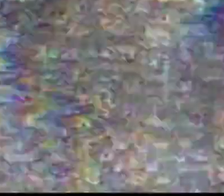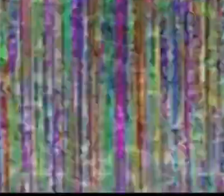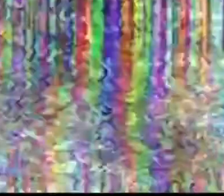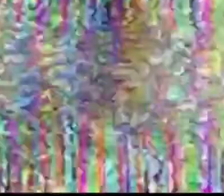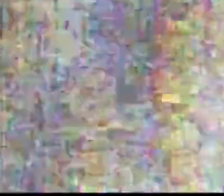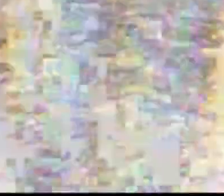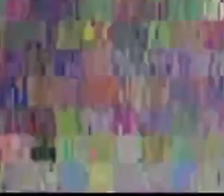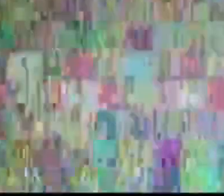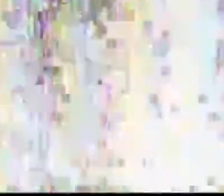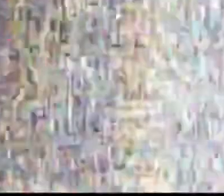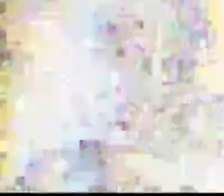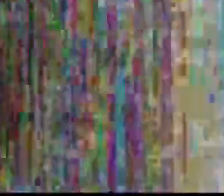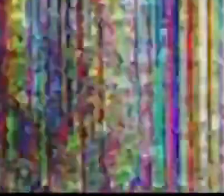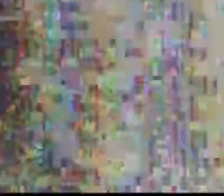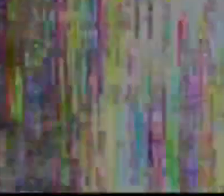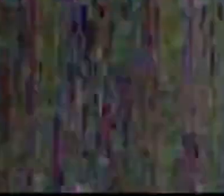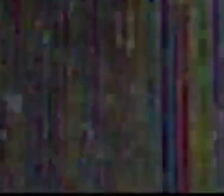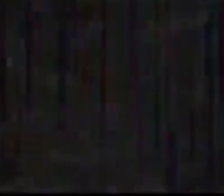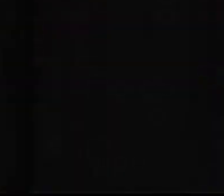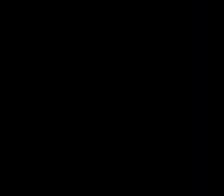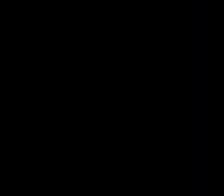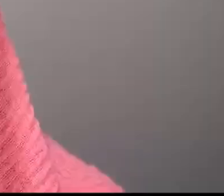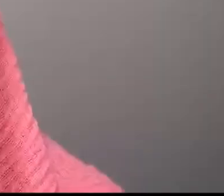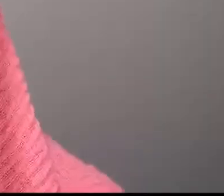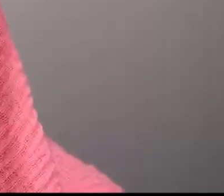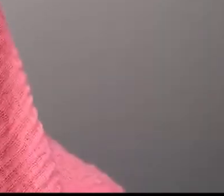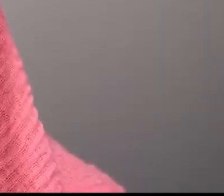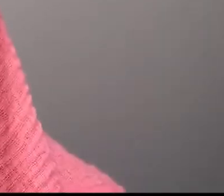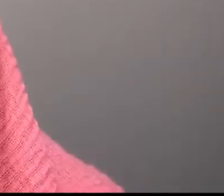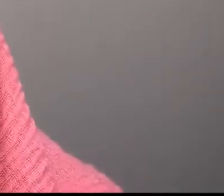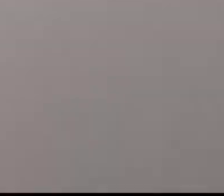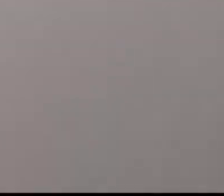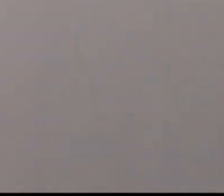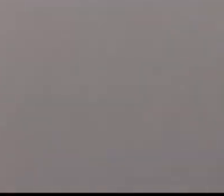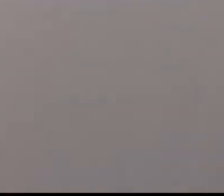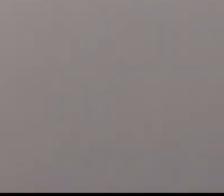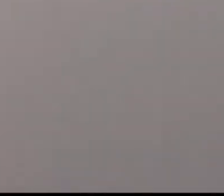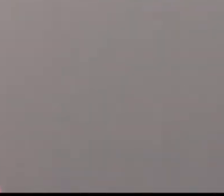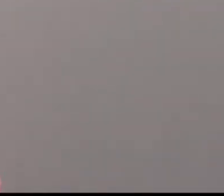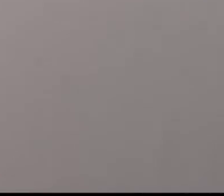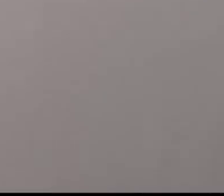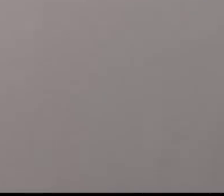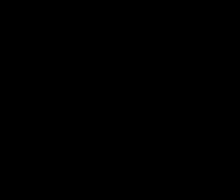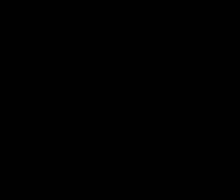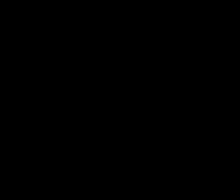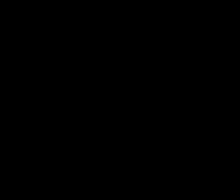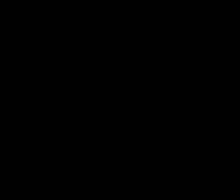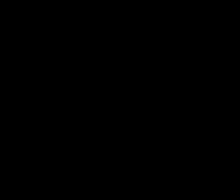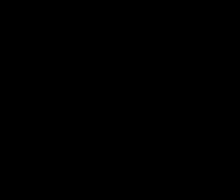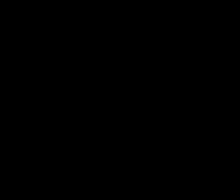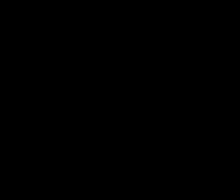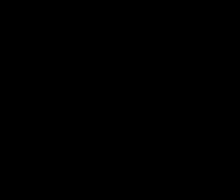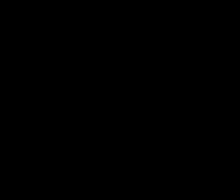in a hypomatic, traumatic state. People distance themselves from me because I didn't understand what was happening.